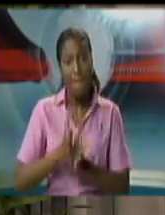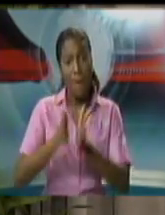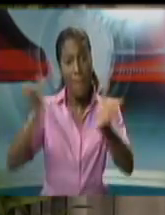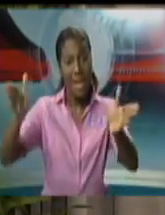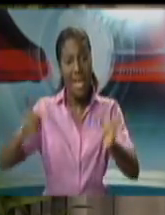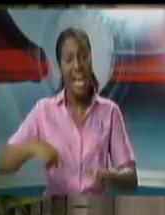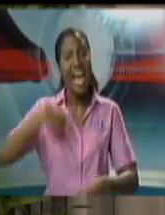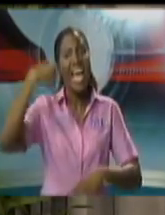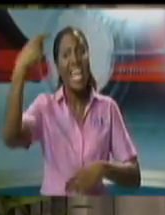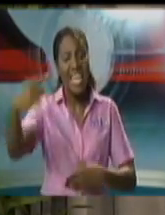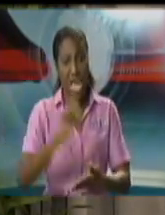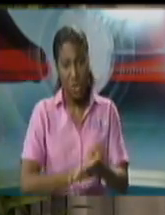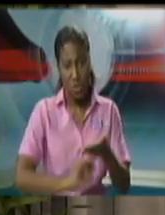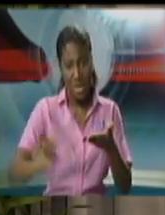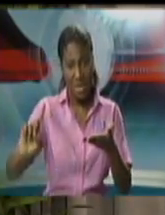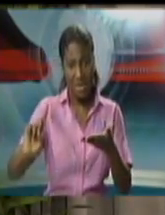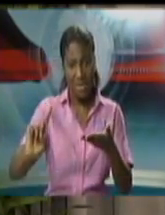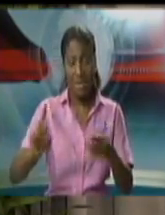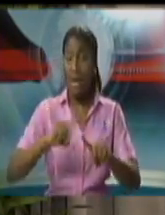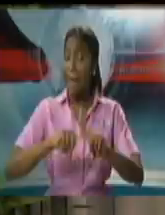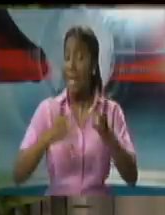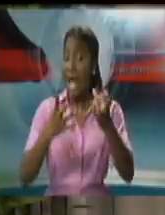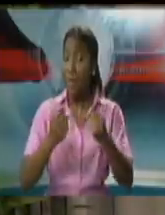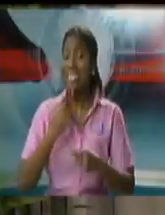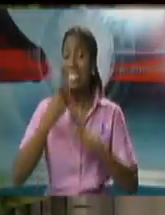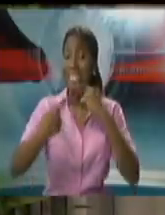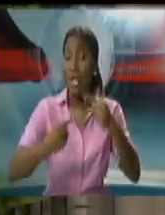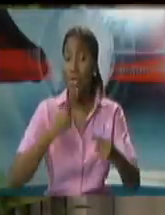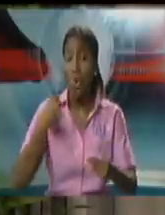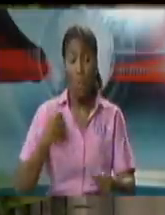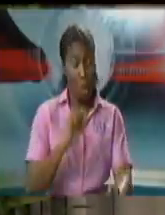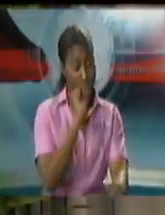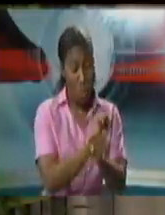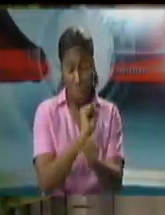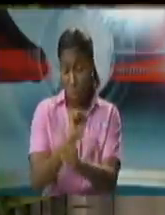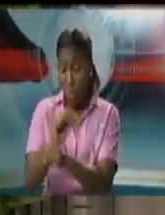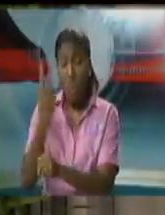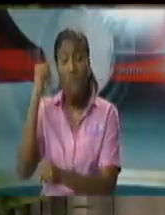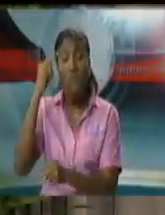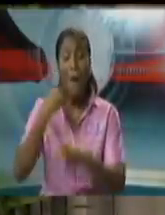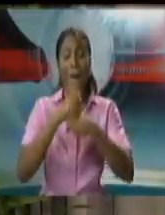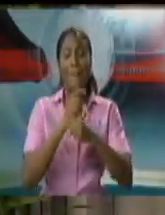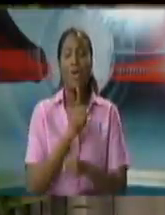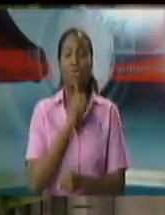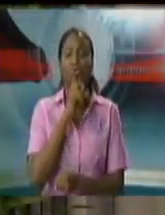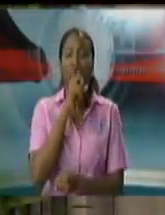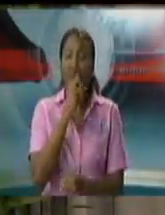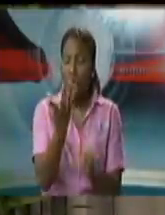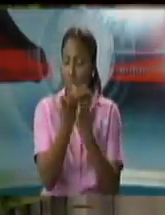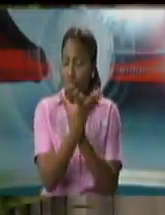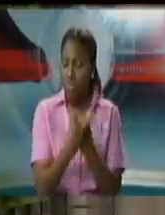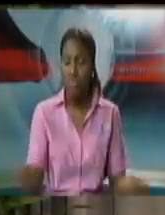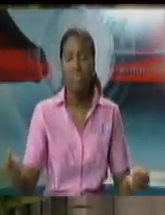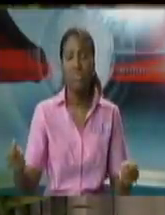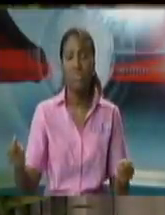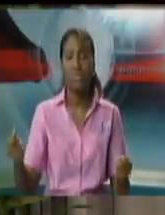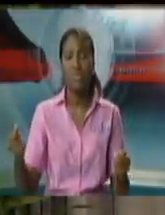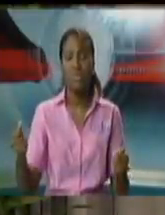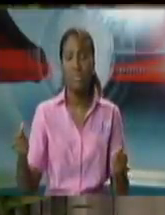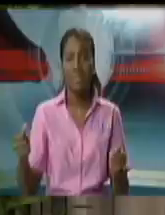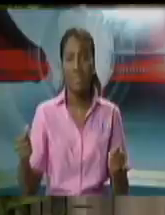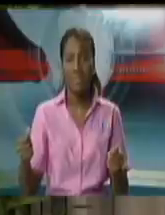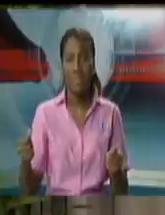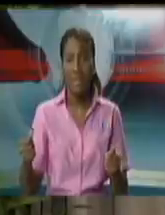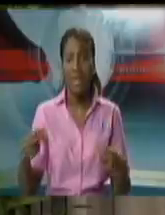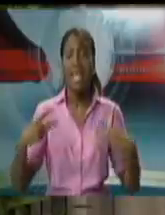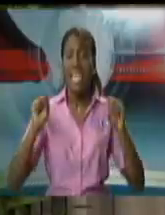tell you we have been extremely active in ensuring that processes continue without hindrance. obviously we have